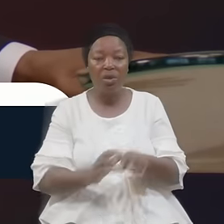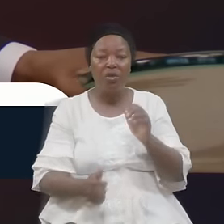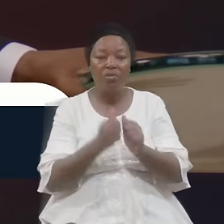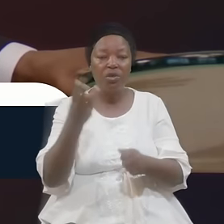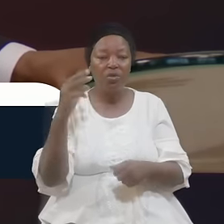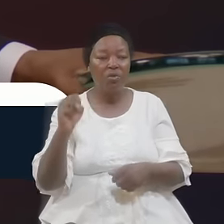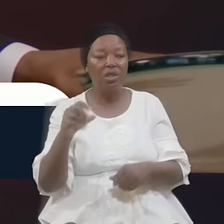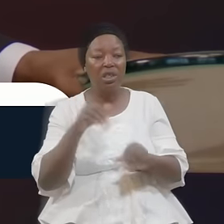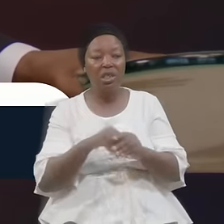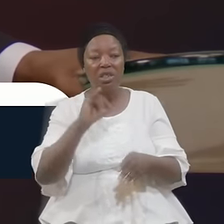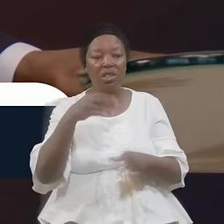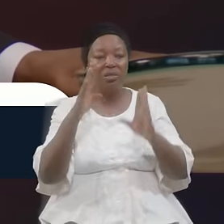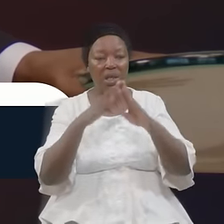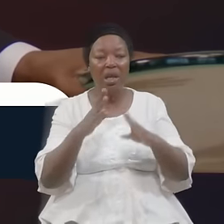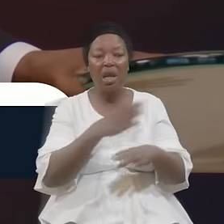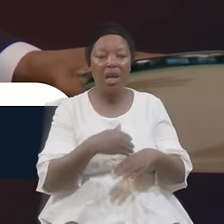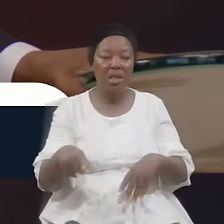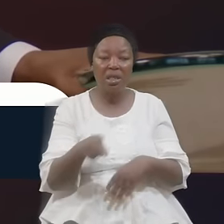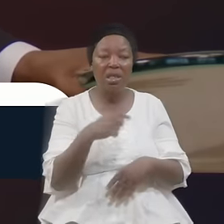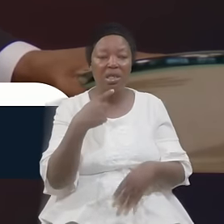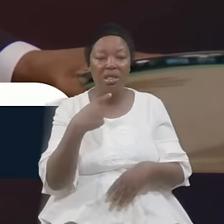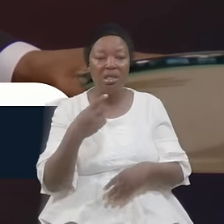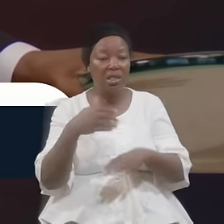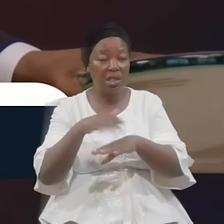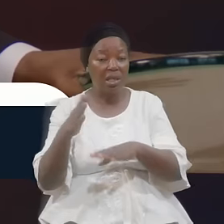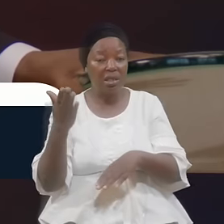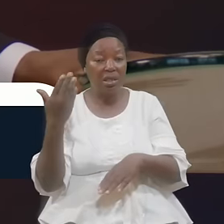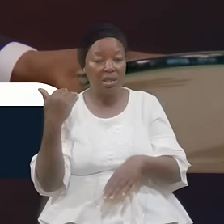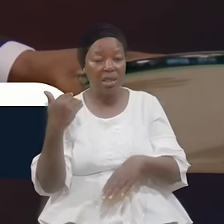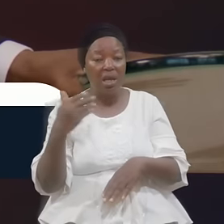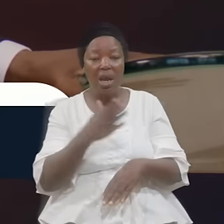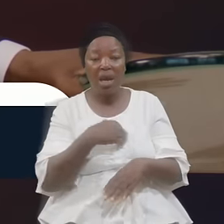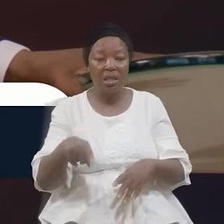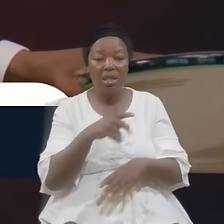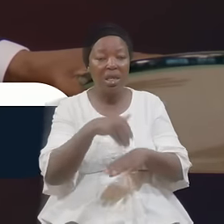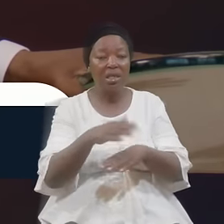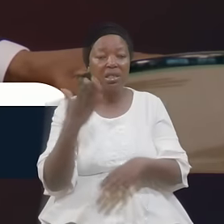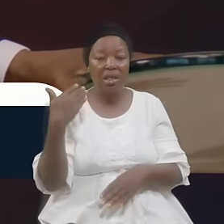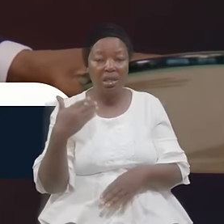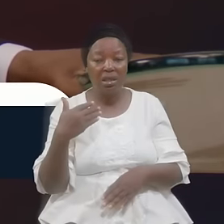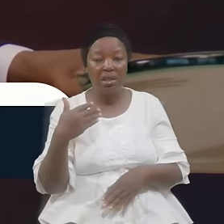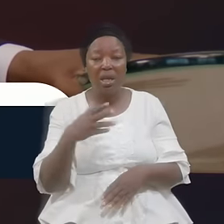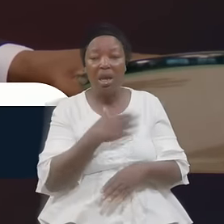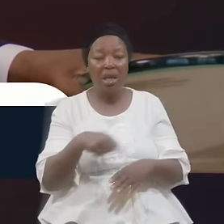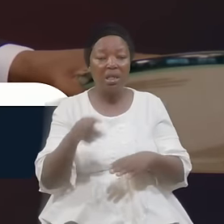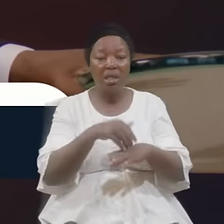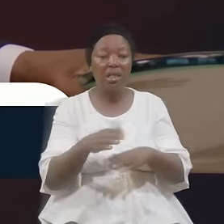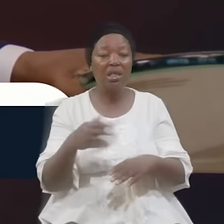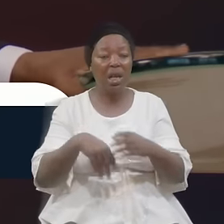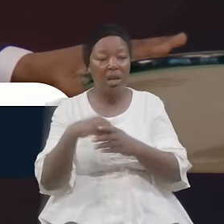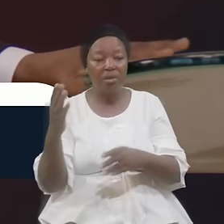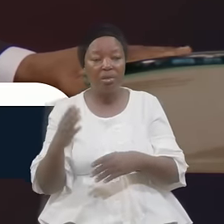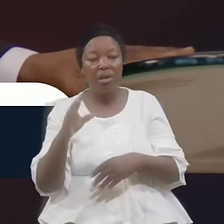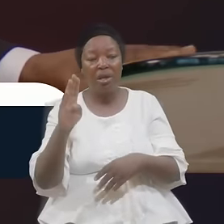In Jerusalem And They Sent And They Sent And They Sent For